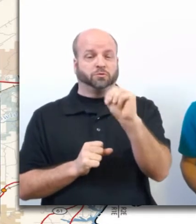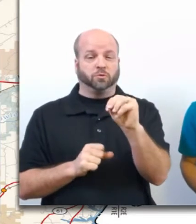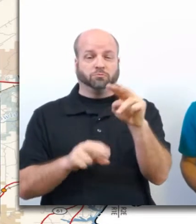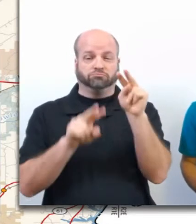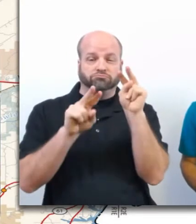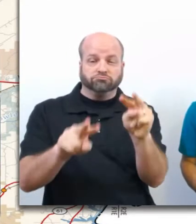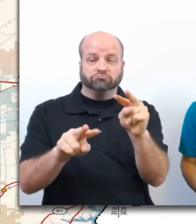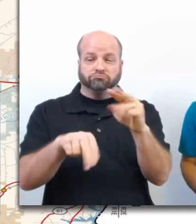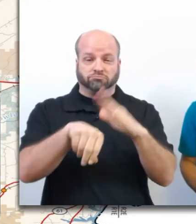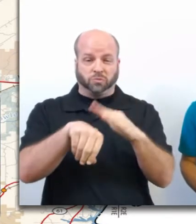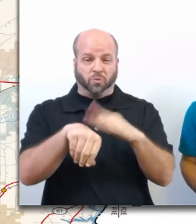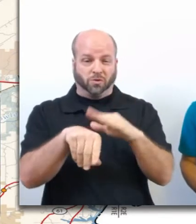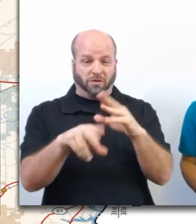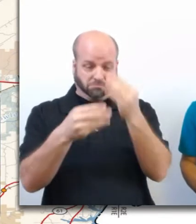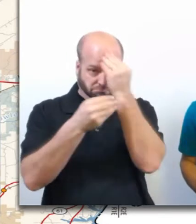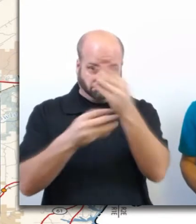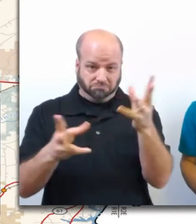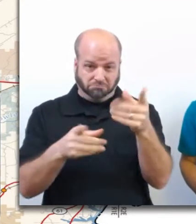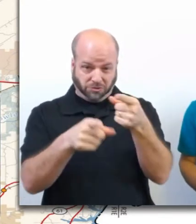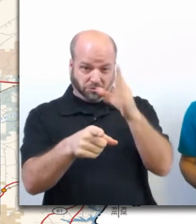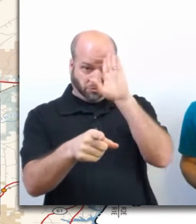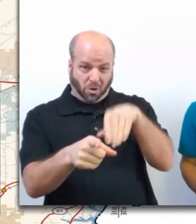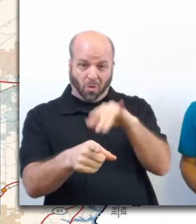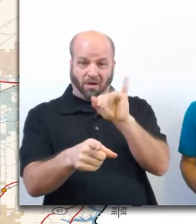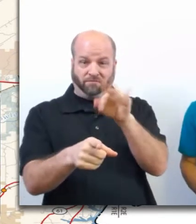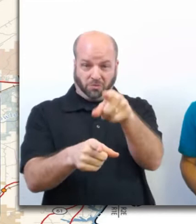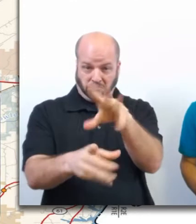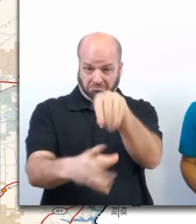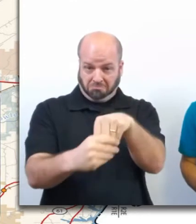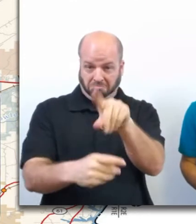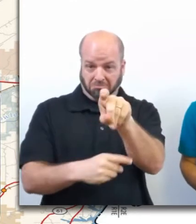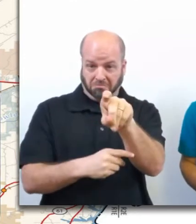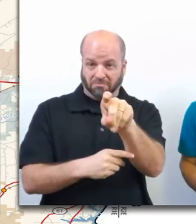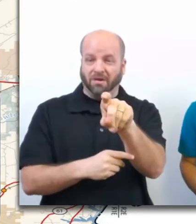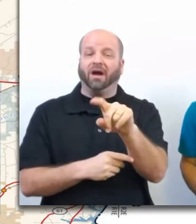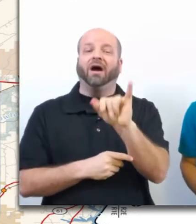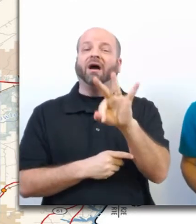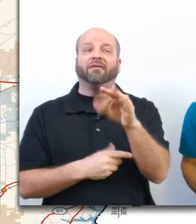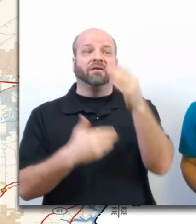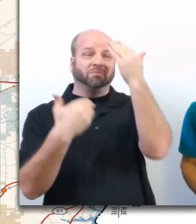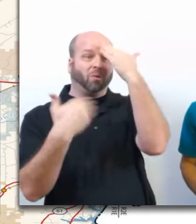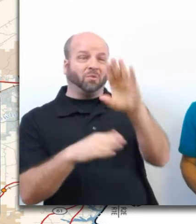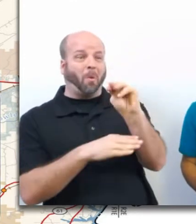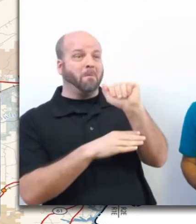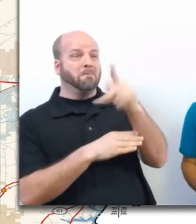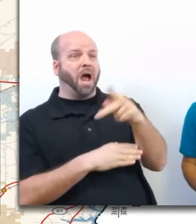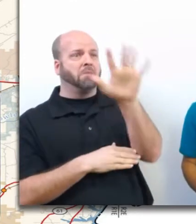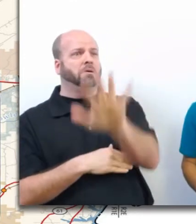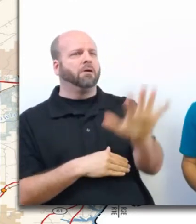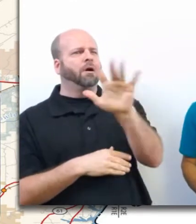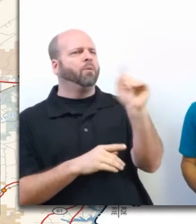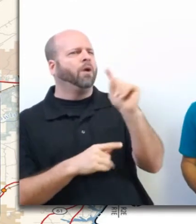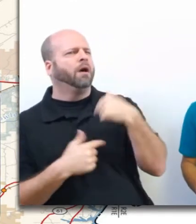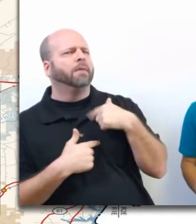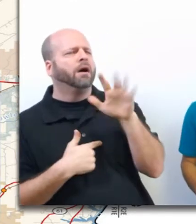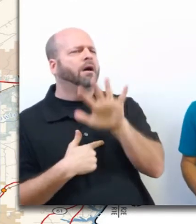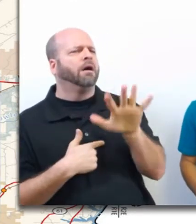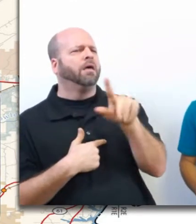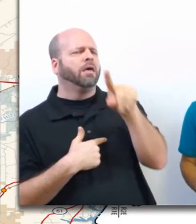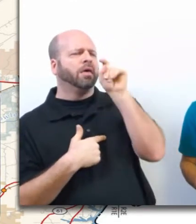able to tell if it includes you or not? Chances are, if you don't know where you live on a map, you may not find it so easy.